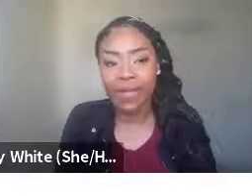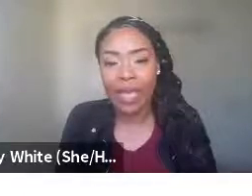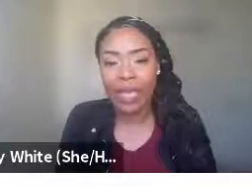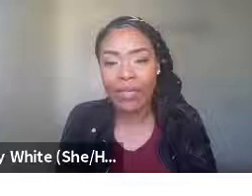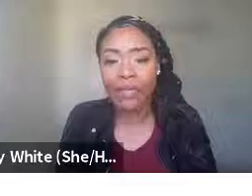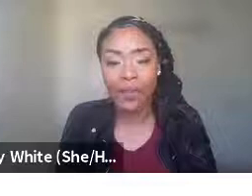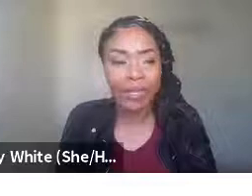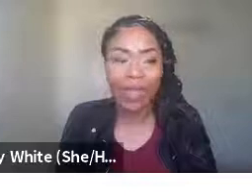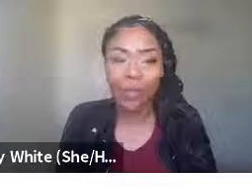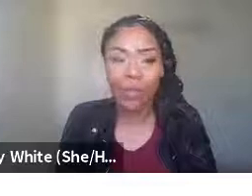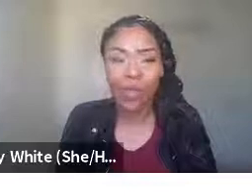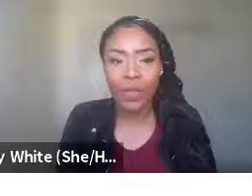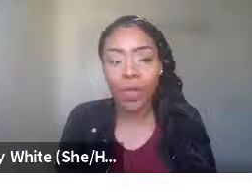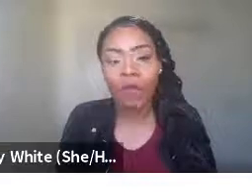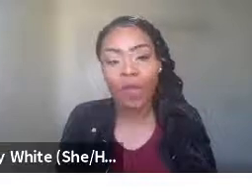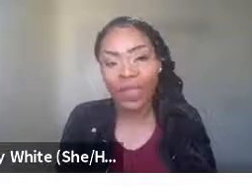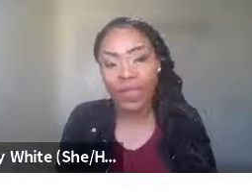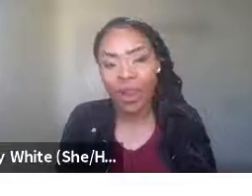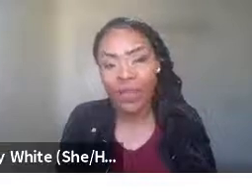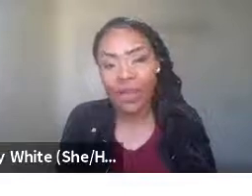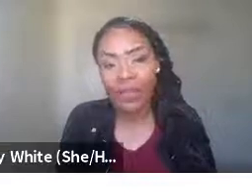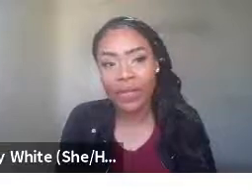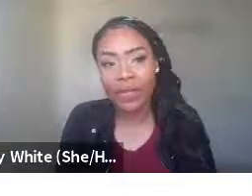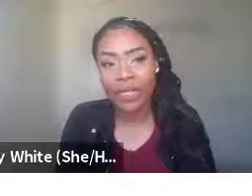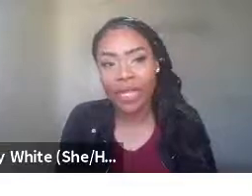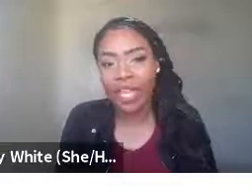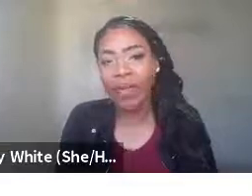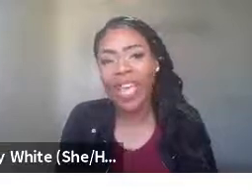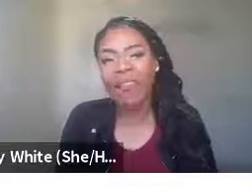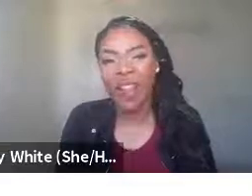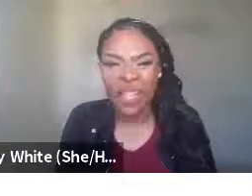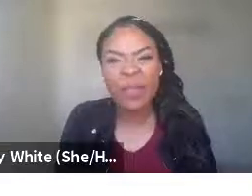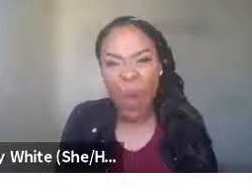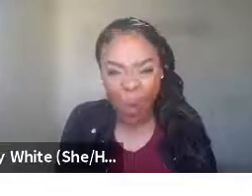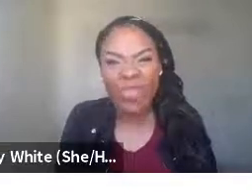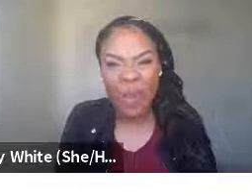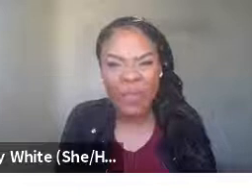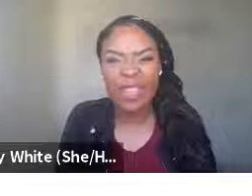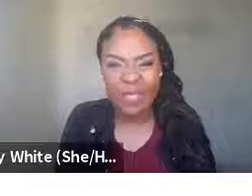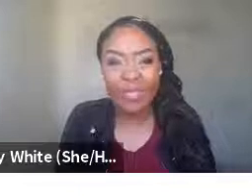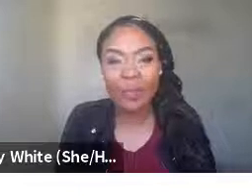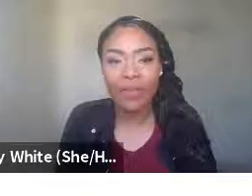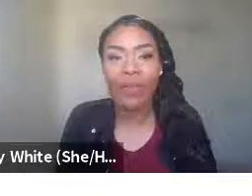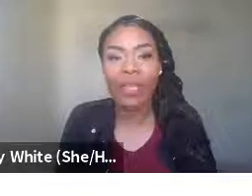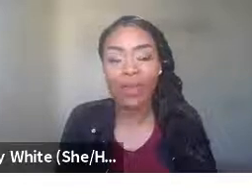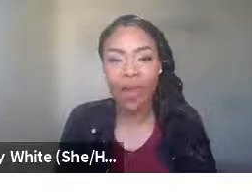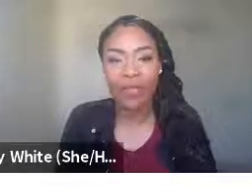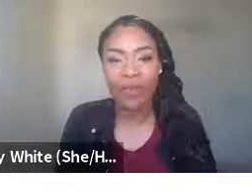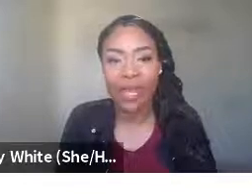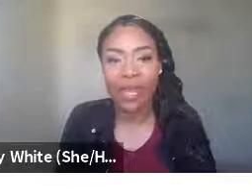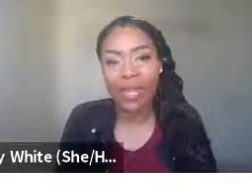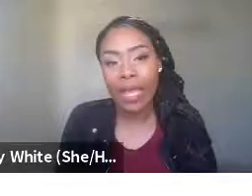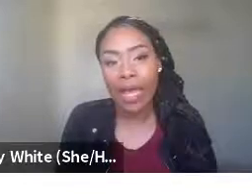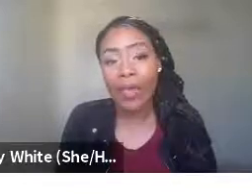it's something that is, for example, you know, are formerly incarcerated students. If we have thoughts about what that means to be formerly